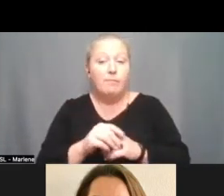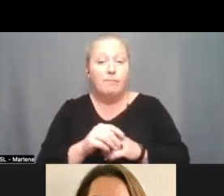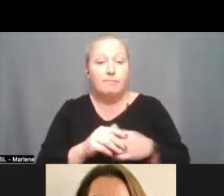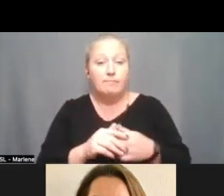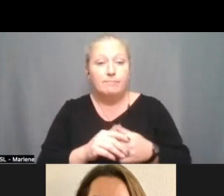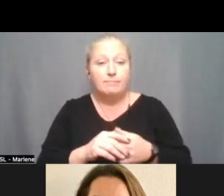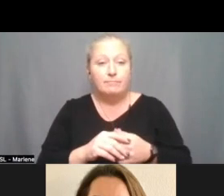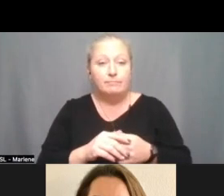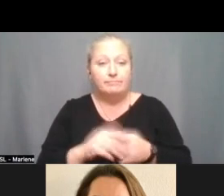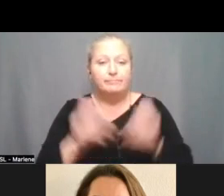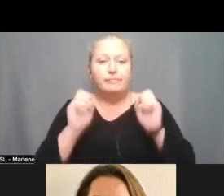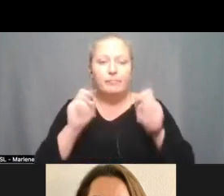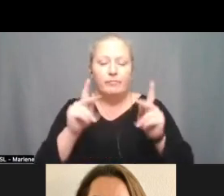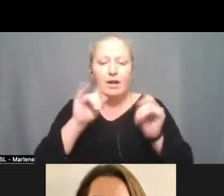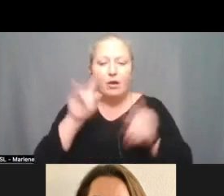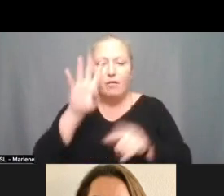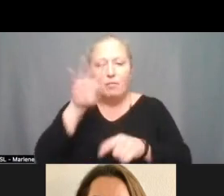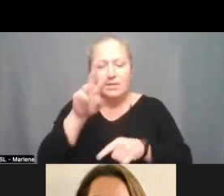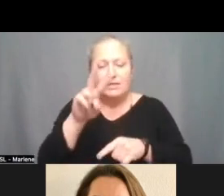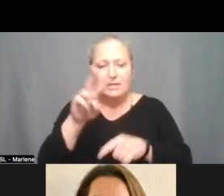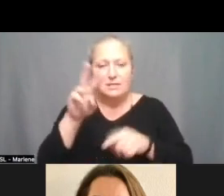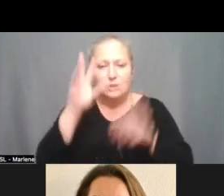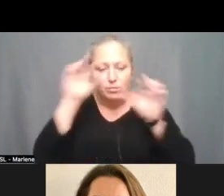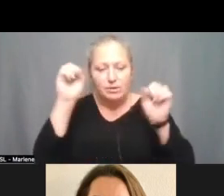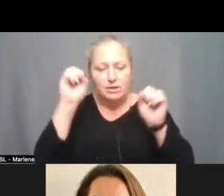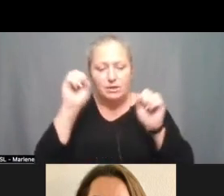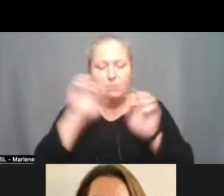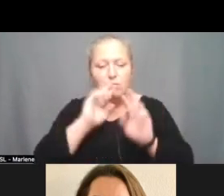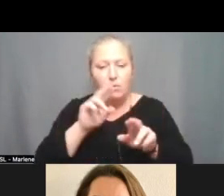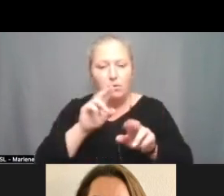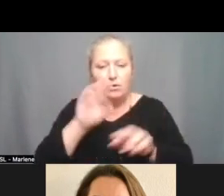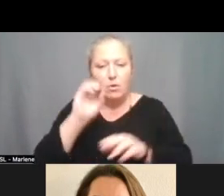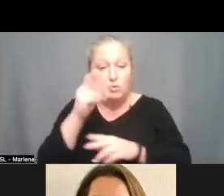Okay, we'll go to 4.6 Superintendent Report. Superintendent Ochoa.